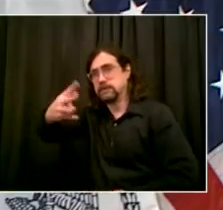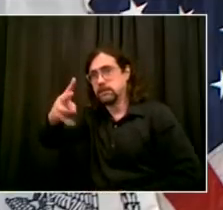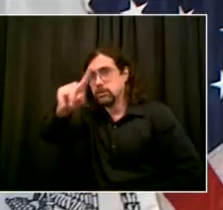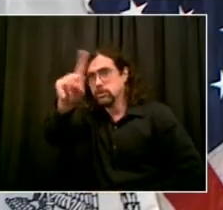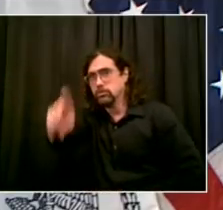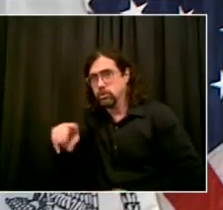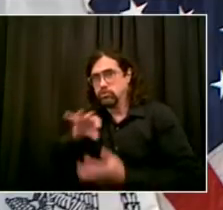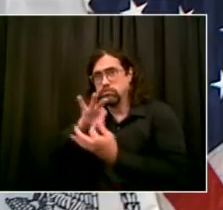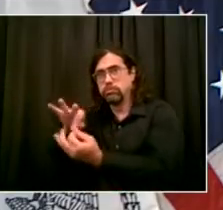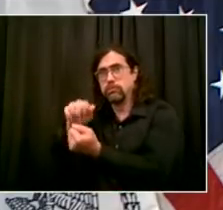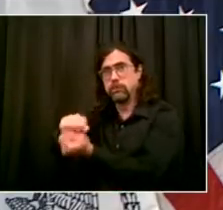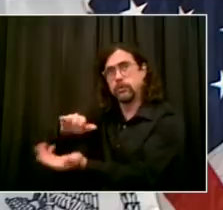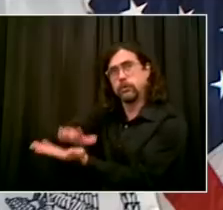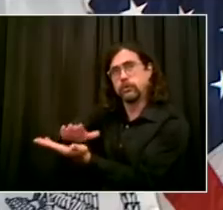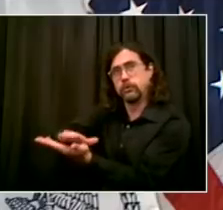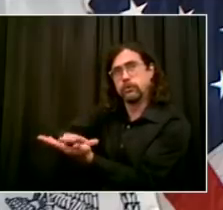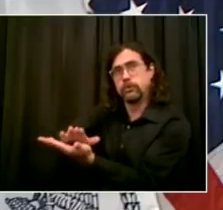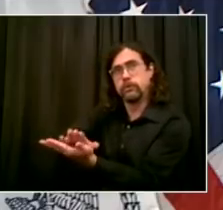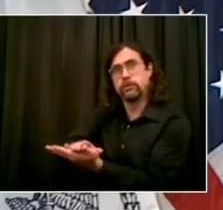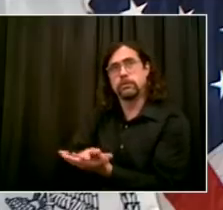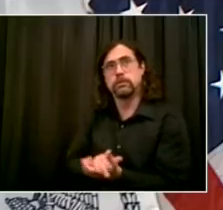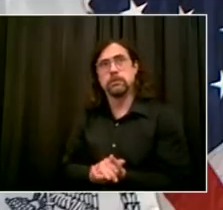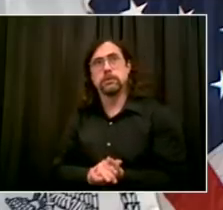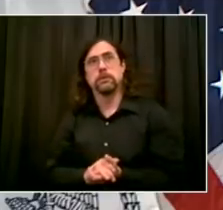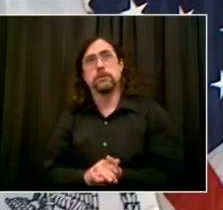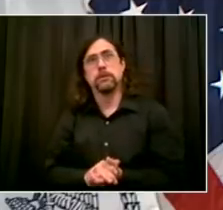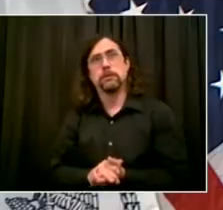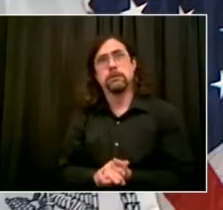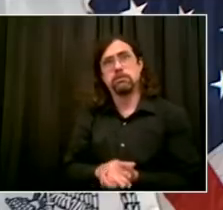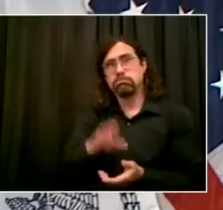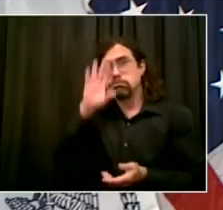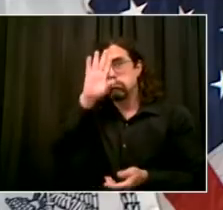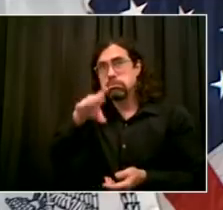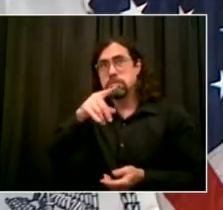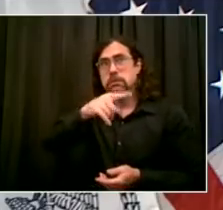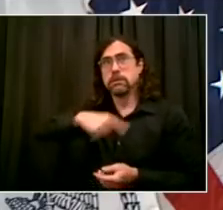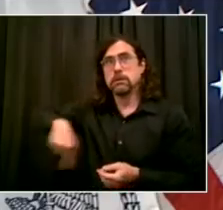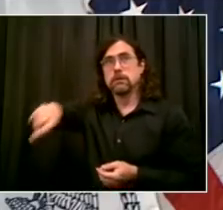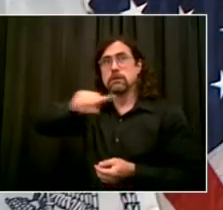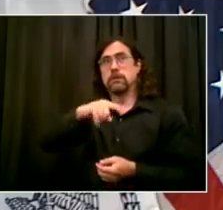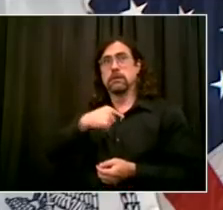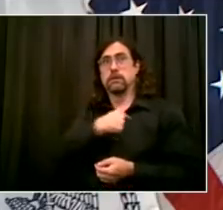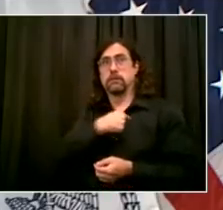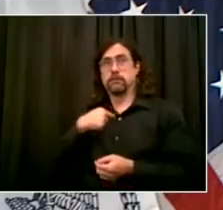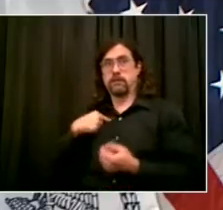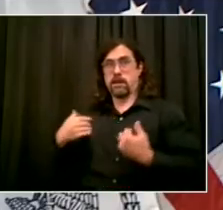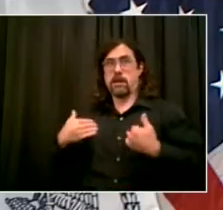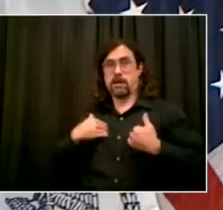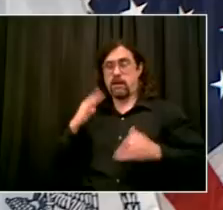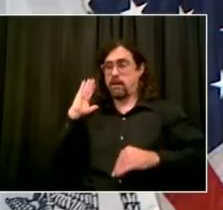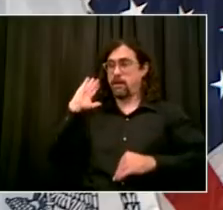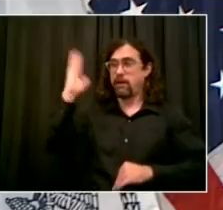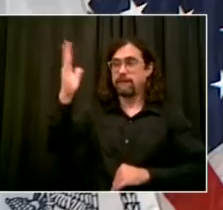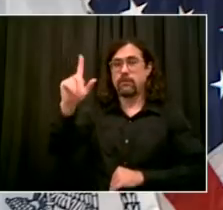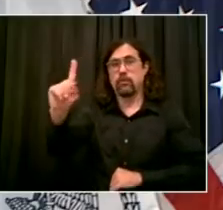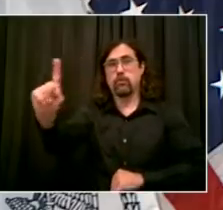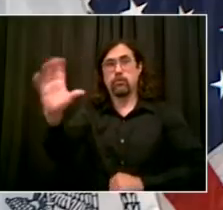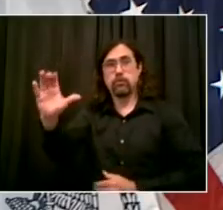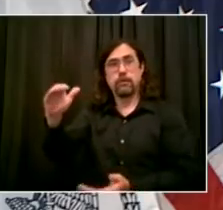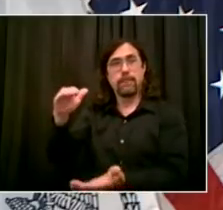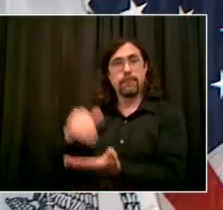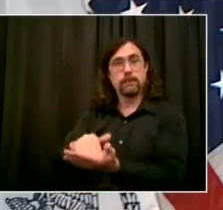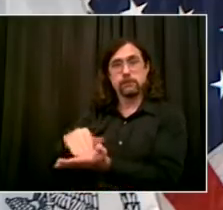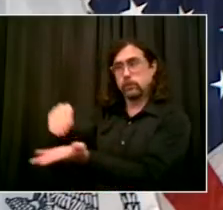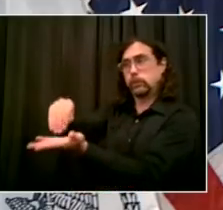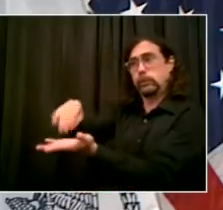other resources will the city be making available for these kids who in many cases, you know, we're struggling already, especially when it comes to remote